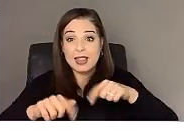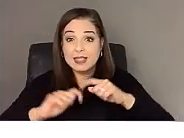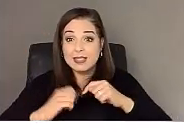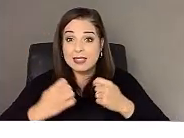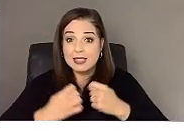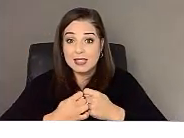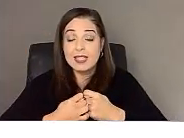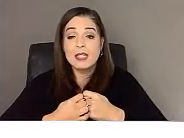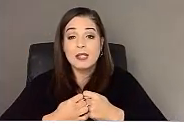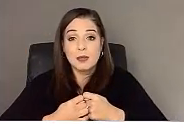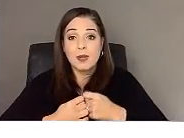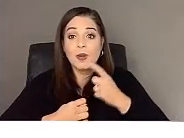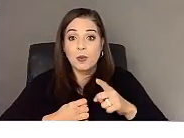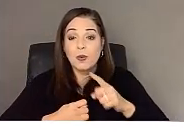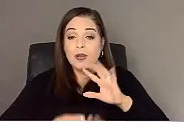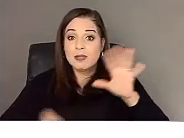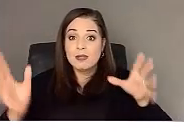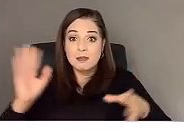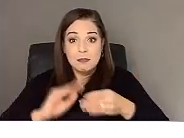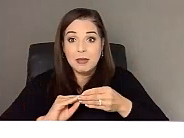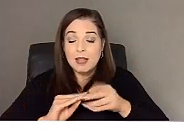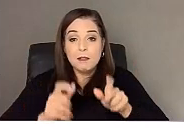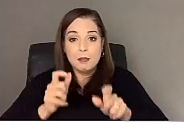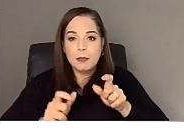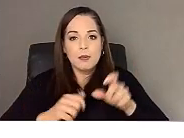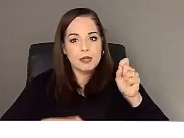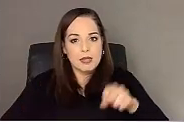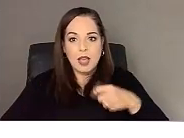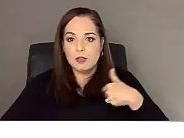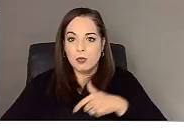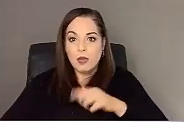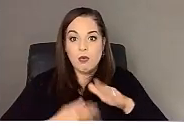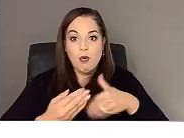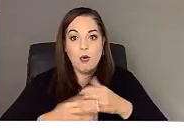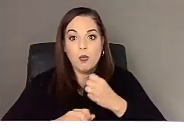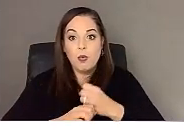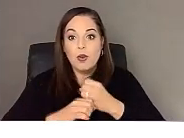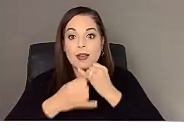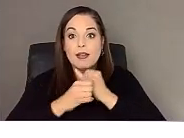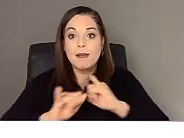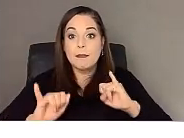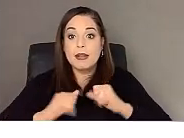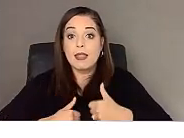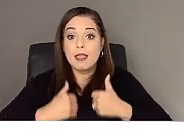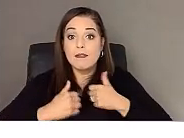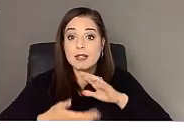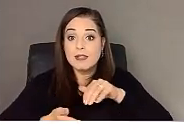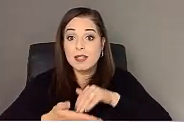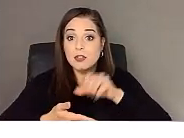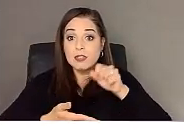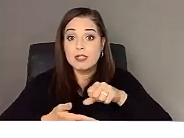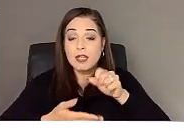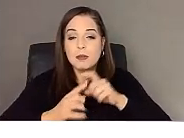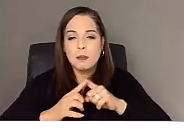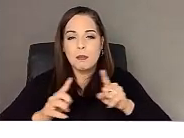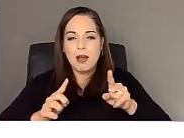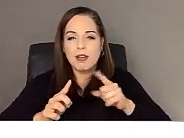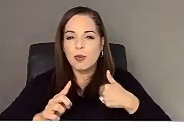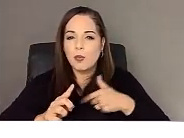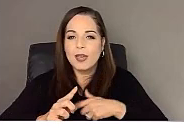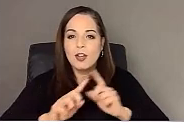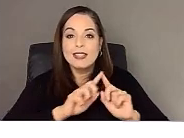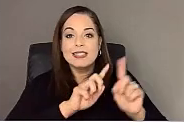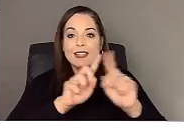was made of people who, yes, we all worked at independent living centers, but we're at different, um,